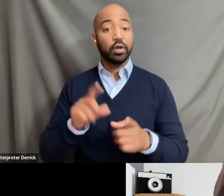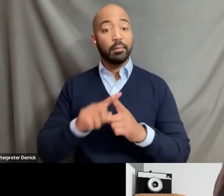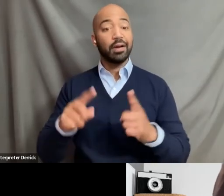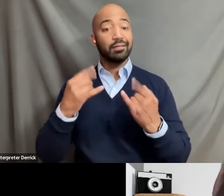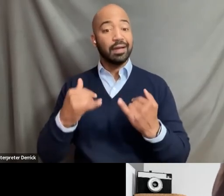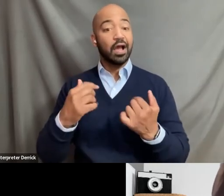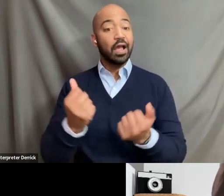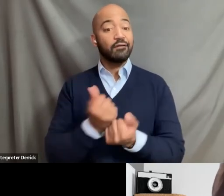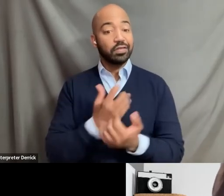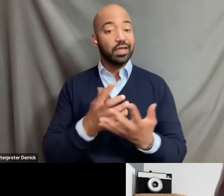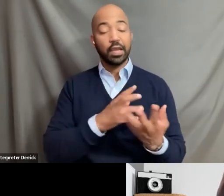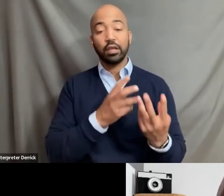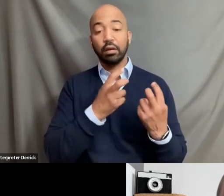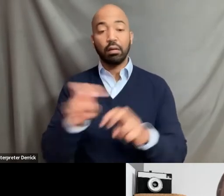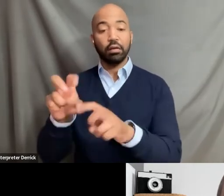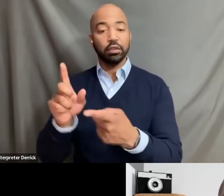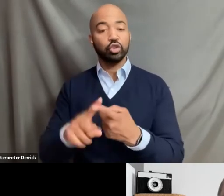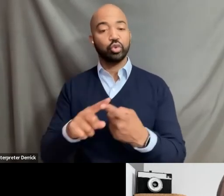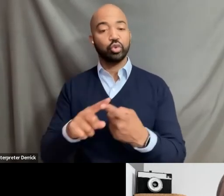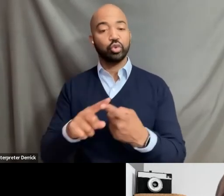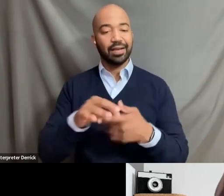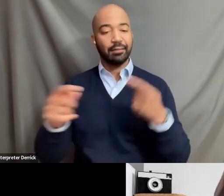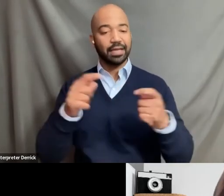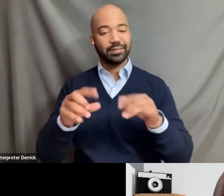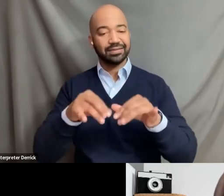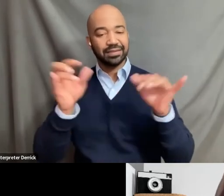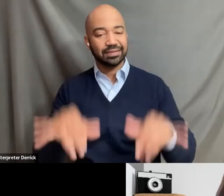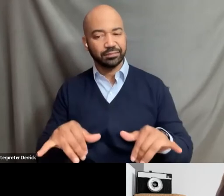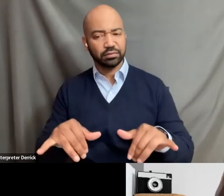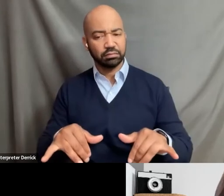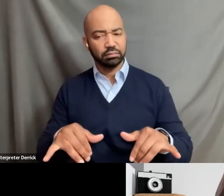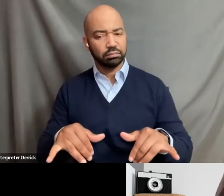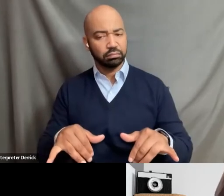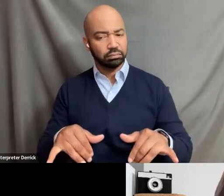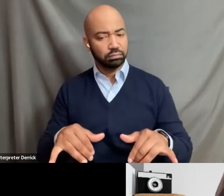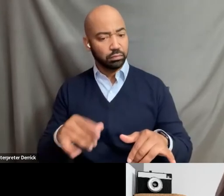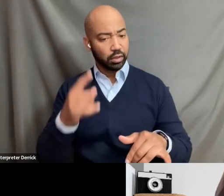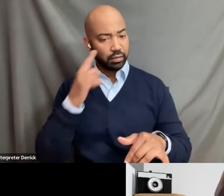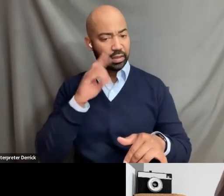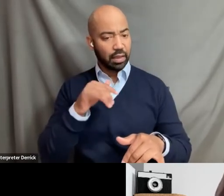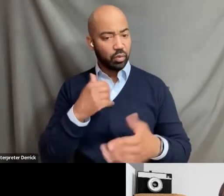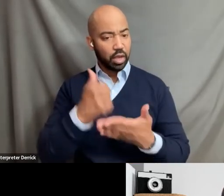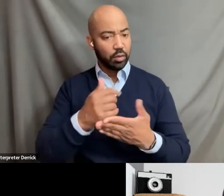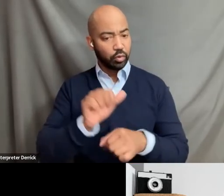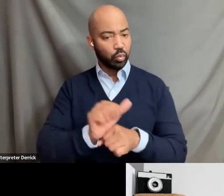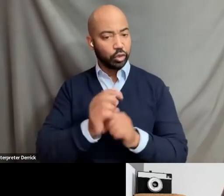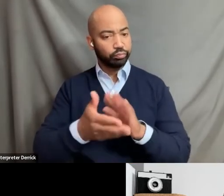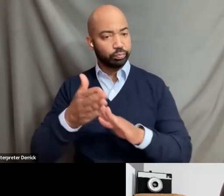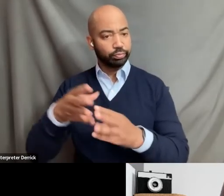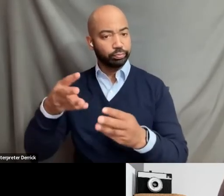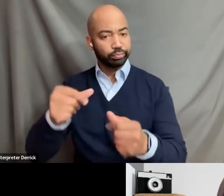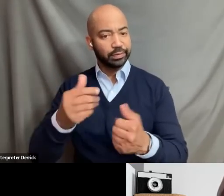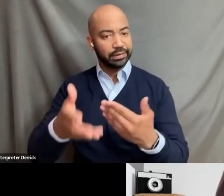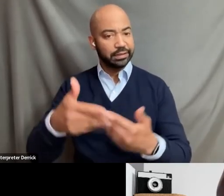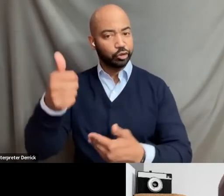content management systems, in many places, least, do you think that will make your work easier? Yeah,